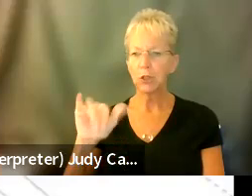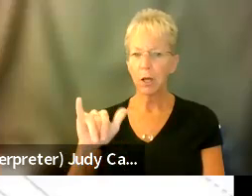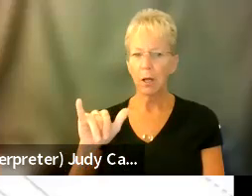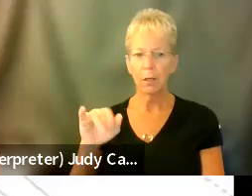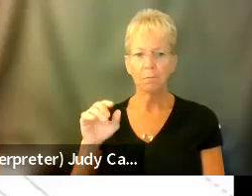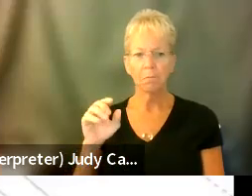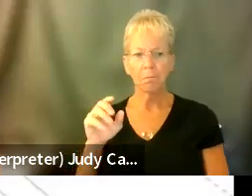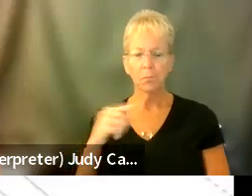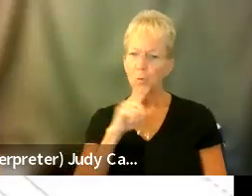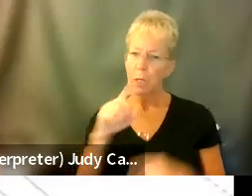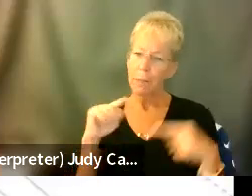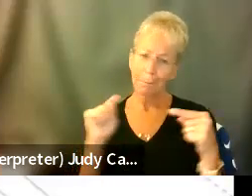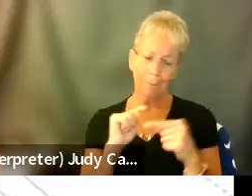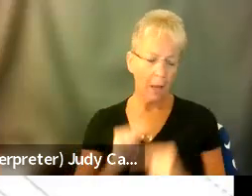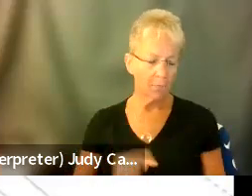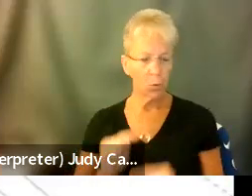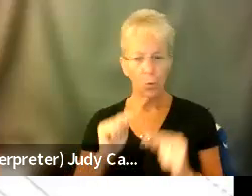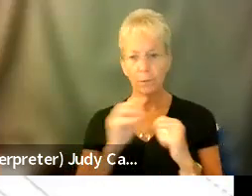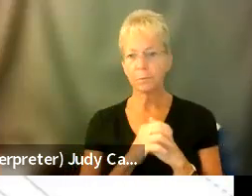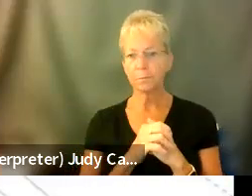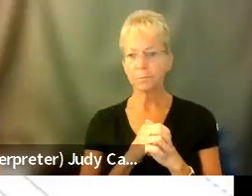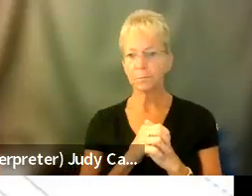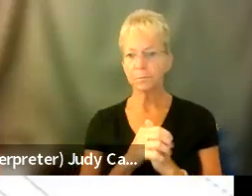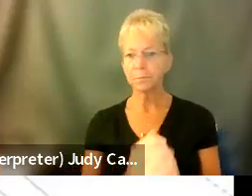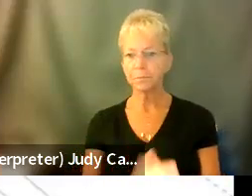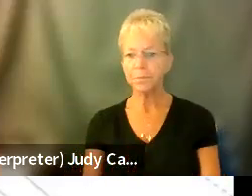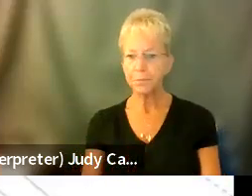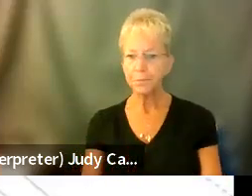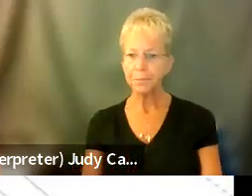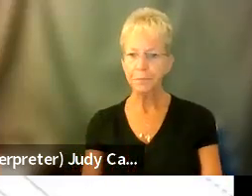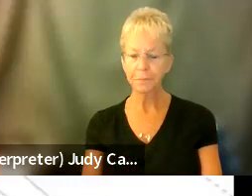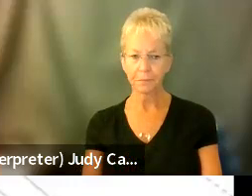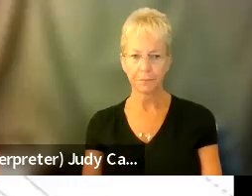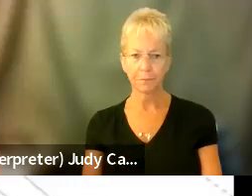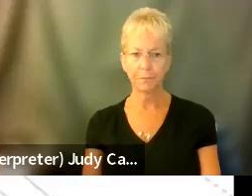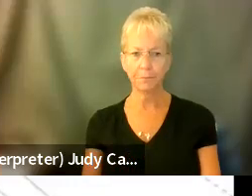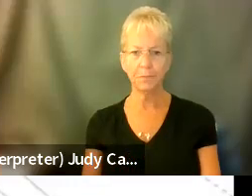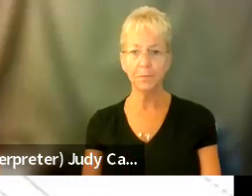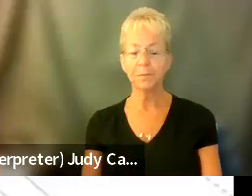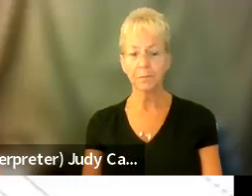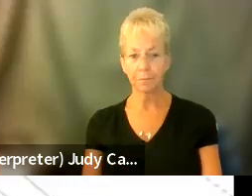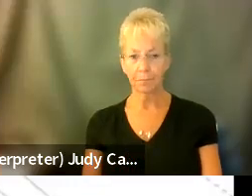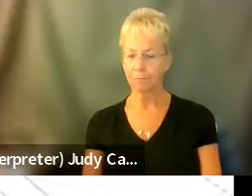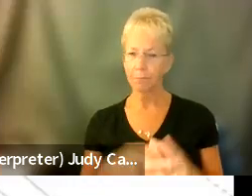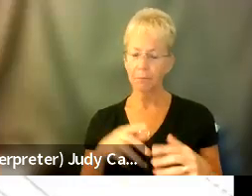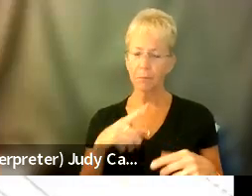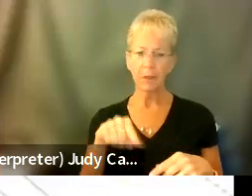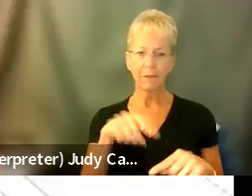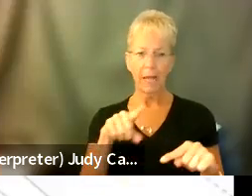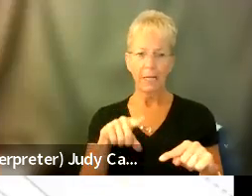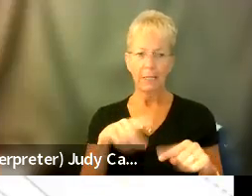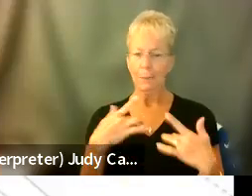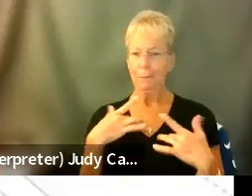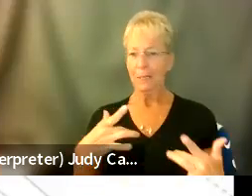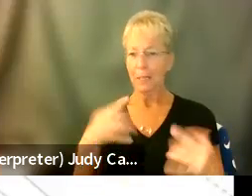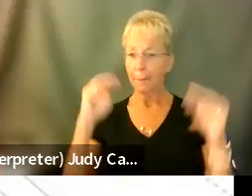really painful. Um, and they couldn't, usually when I